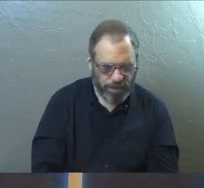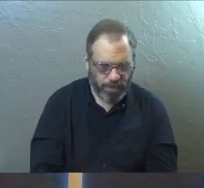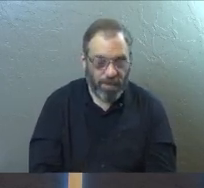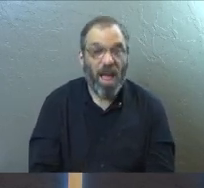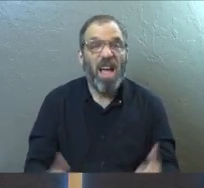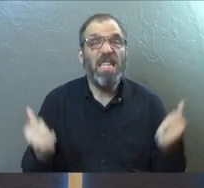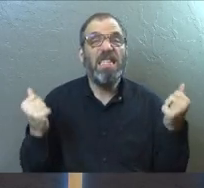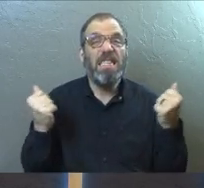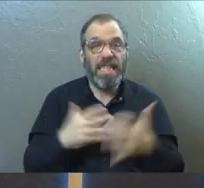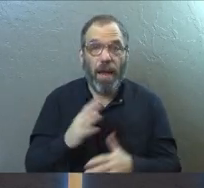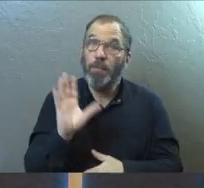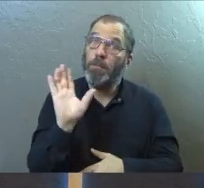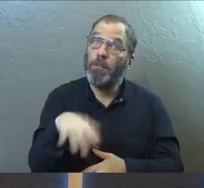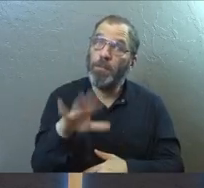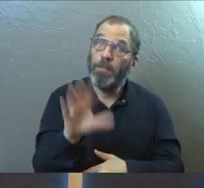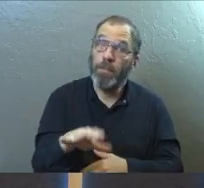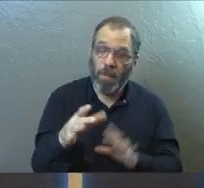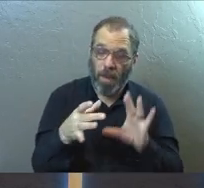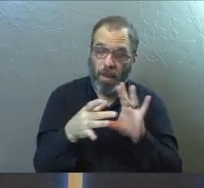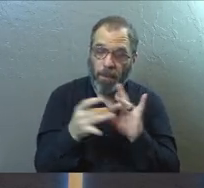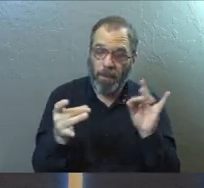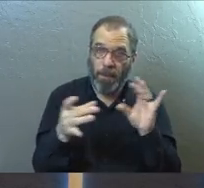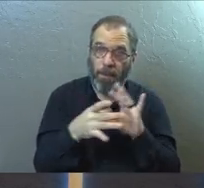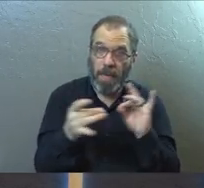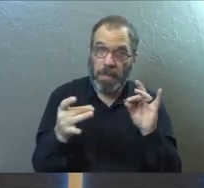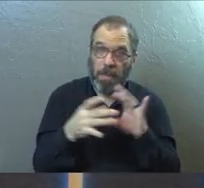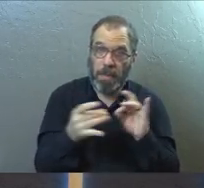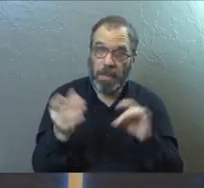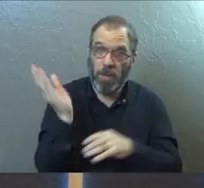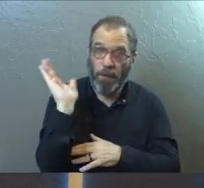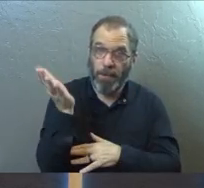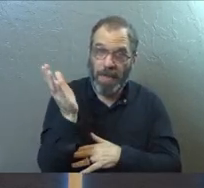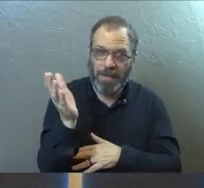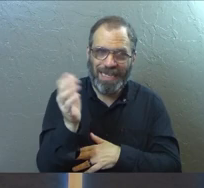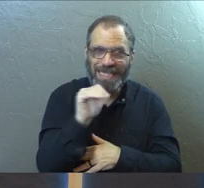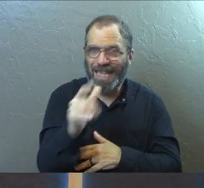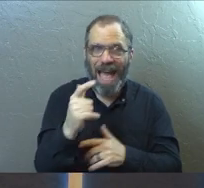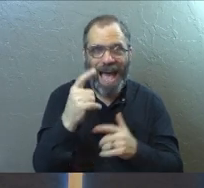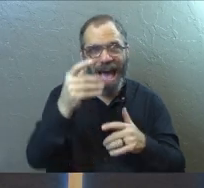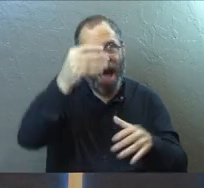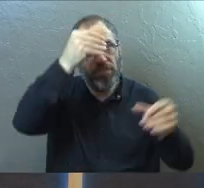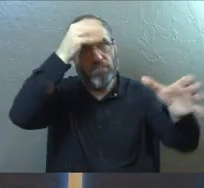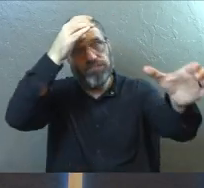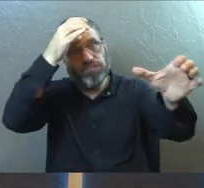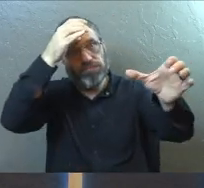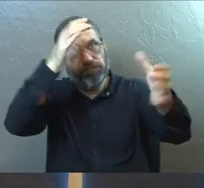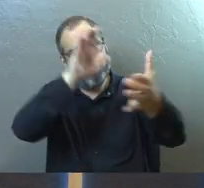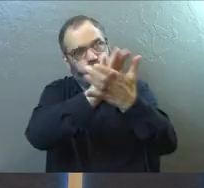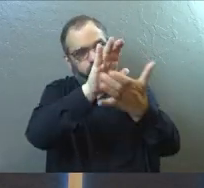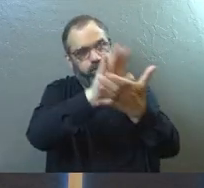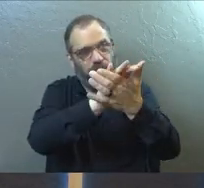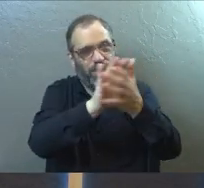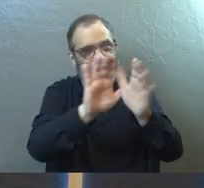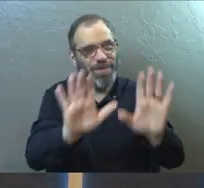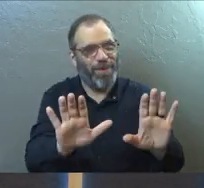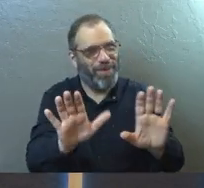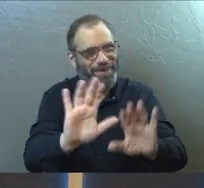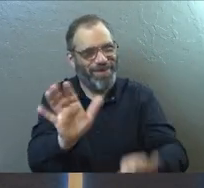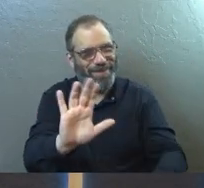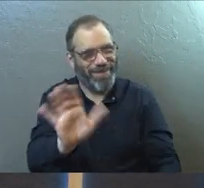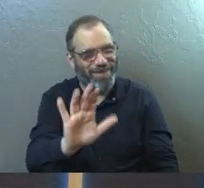That's scary. Today's message is not a call to greater academic performance on your part. You can relax.